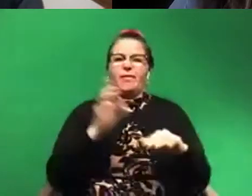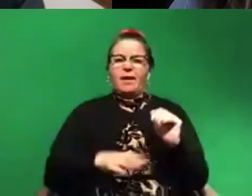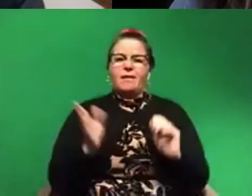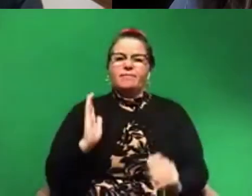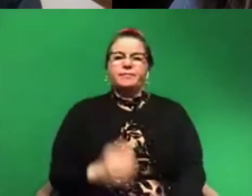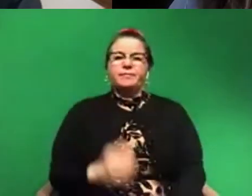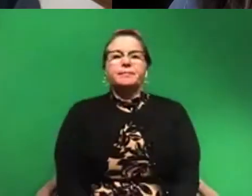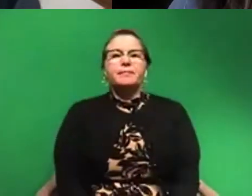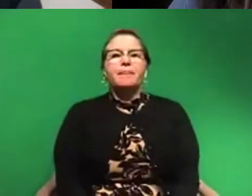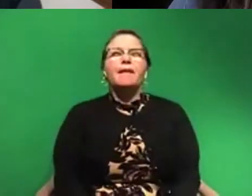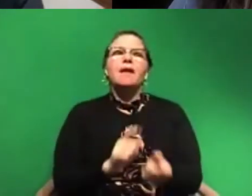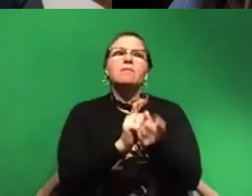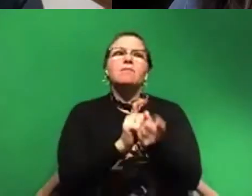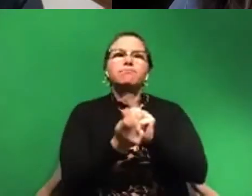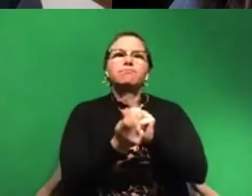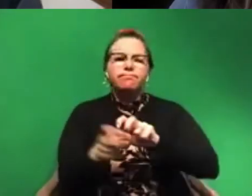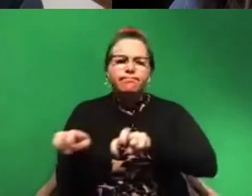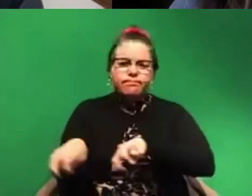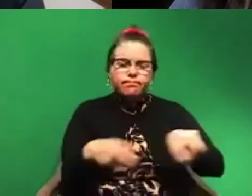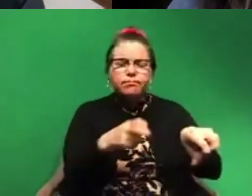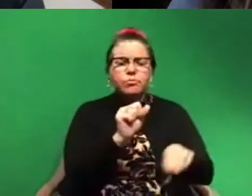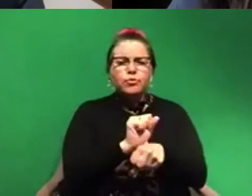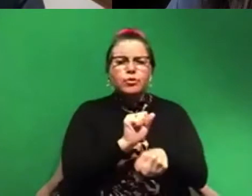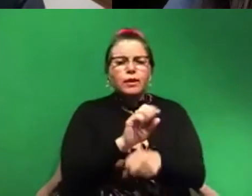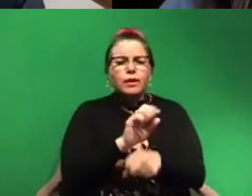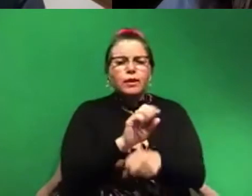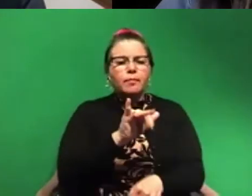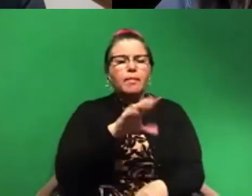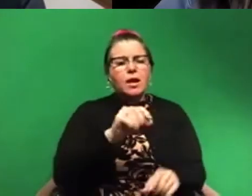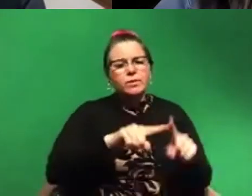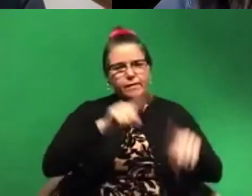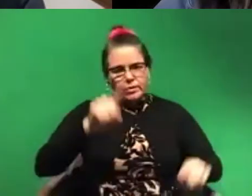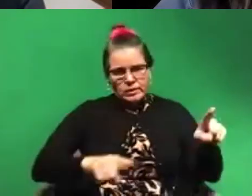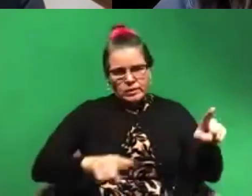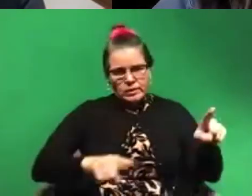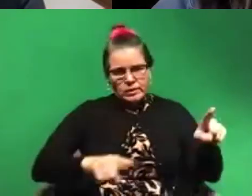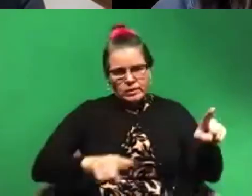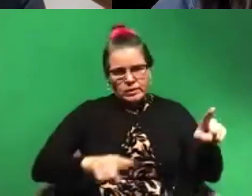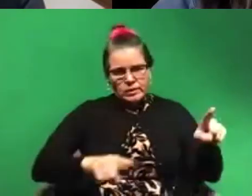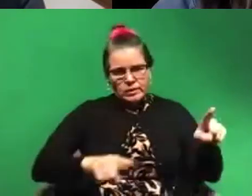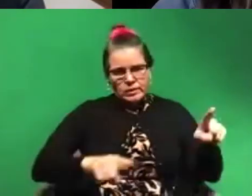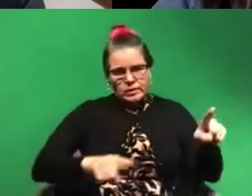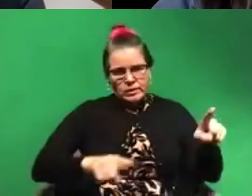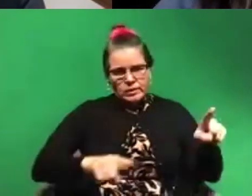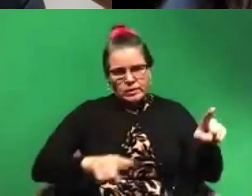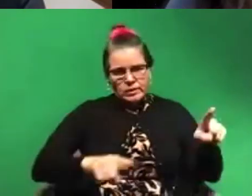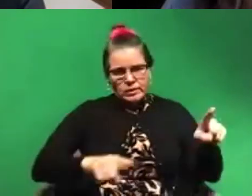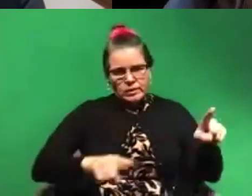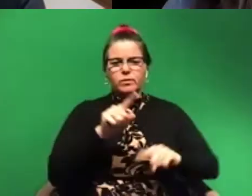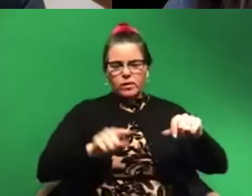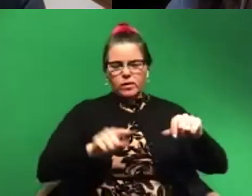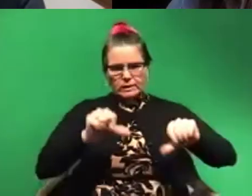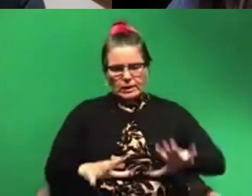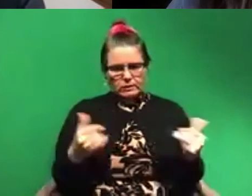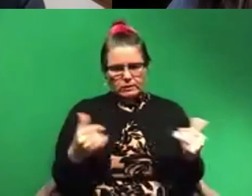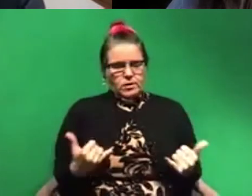on biodiversity. So I really think of myself as a biodiversity scientist today. And I work in a research group of about six